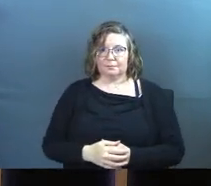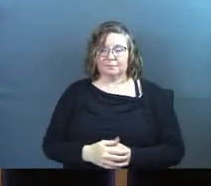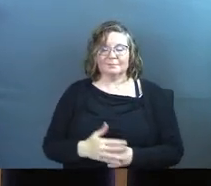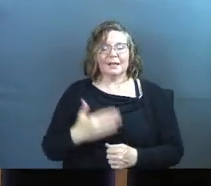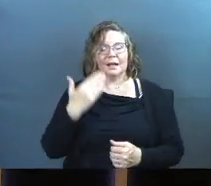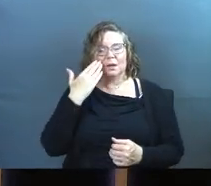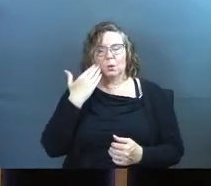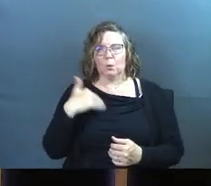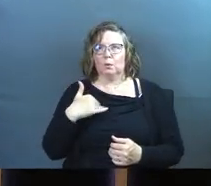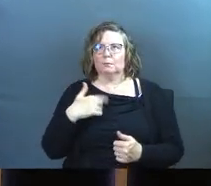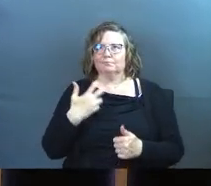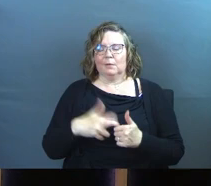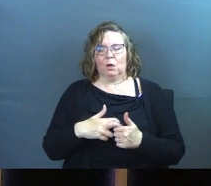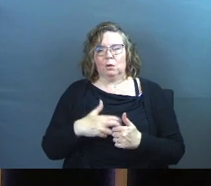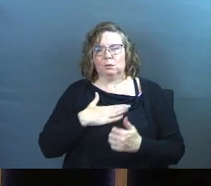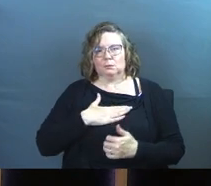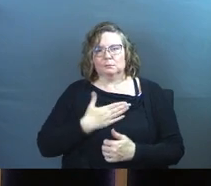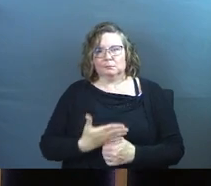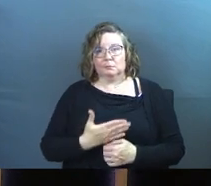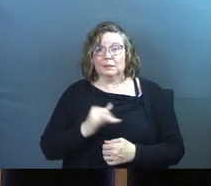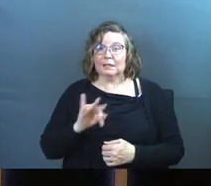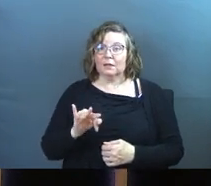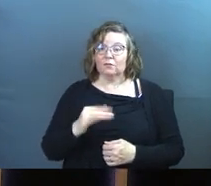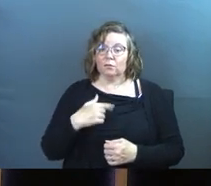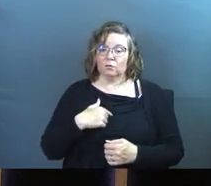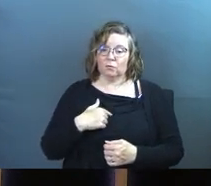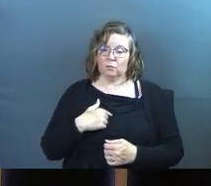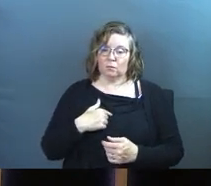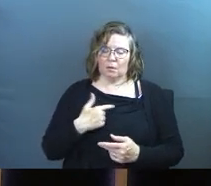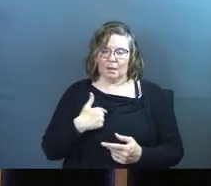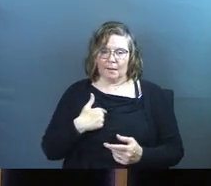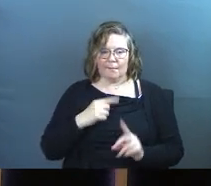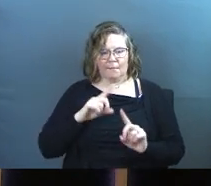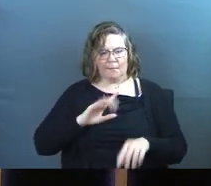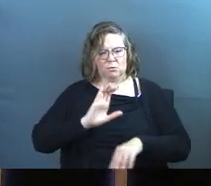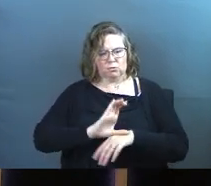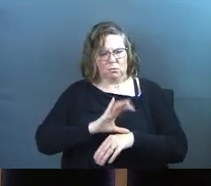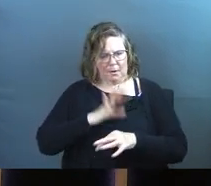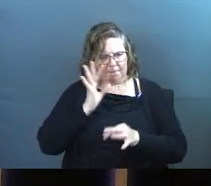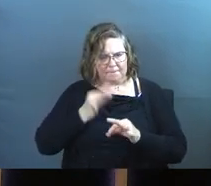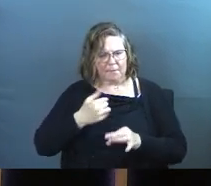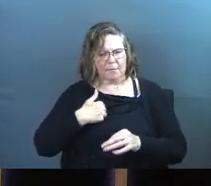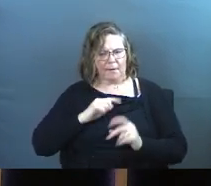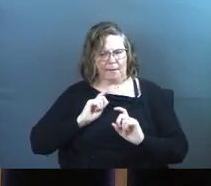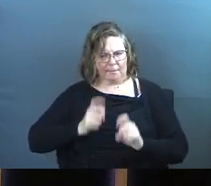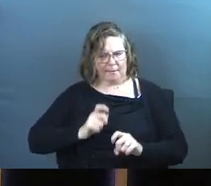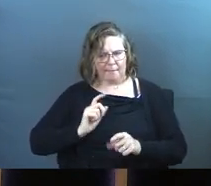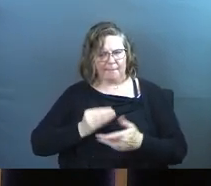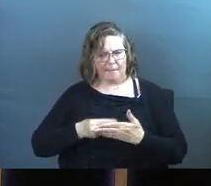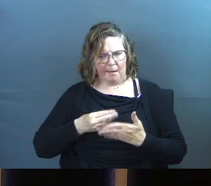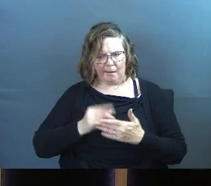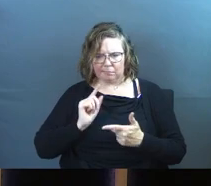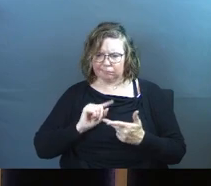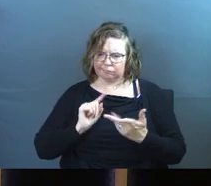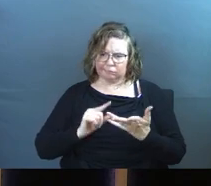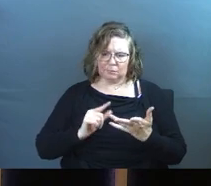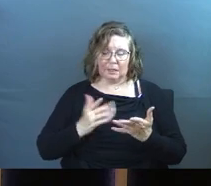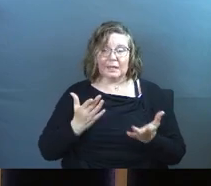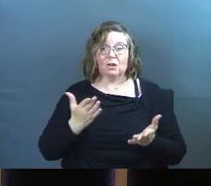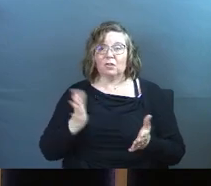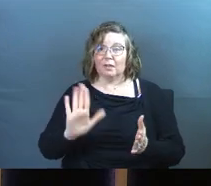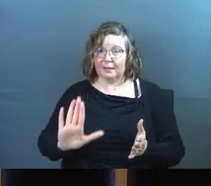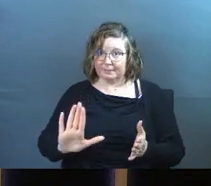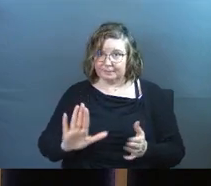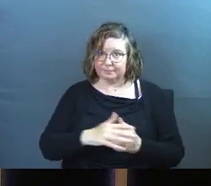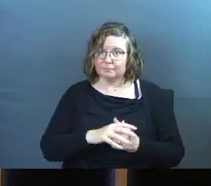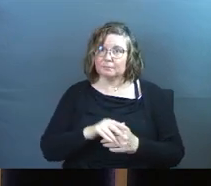And I know that's hard to say, especially if you're in a space where it's like, I attend church and I'm faithful and I give and I do all of that. Here's